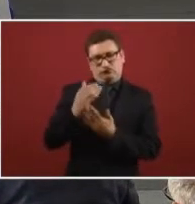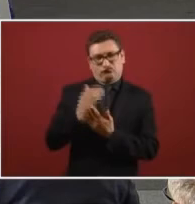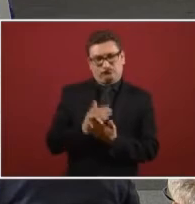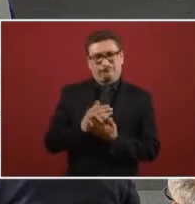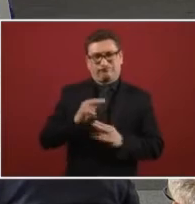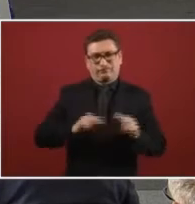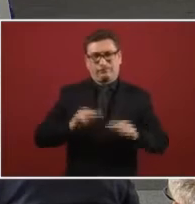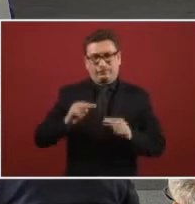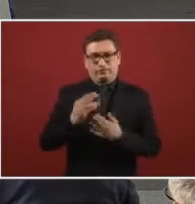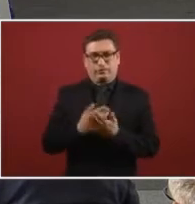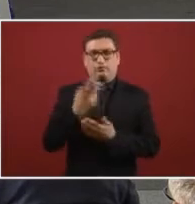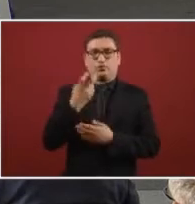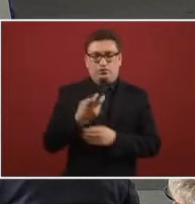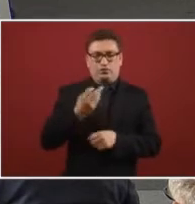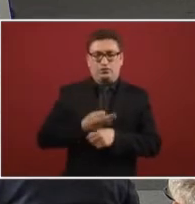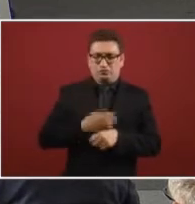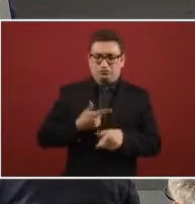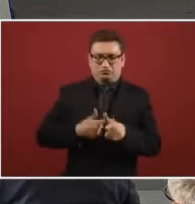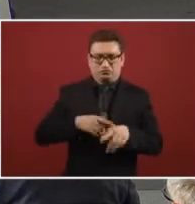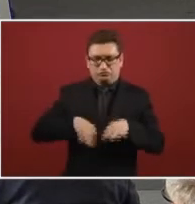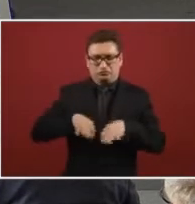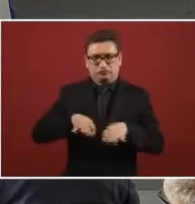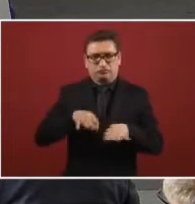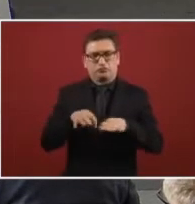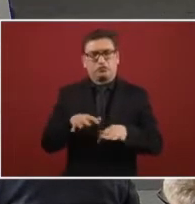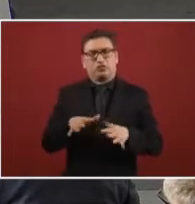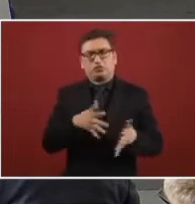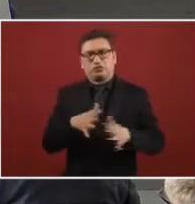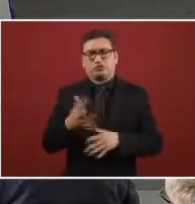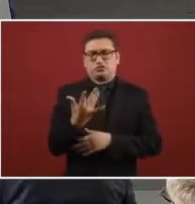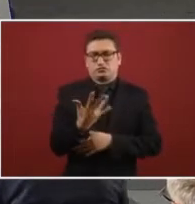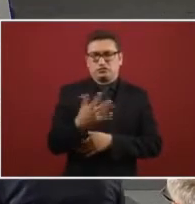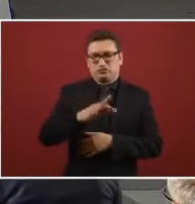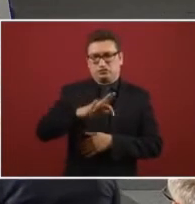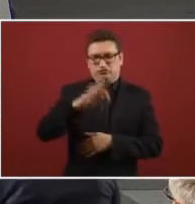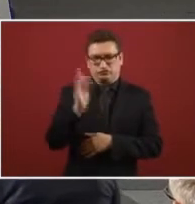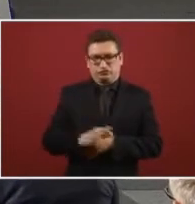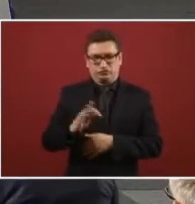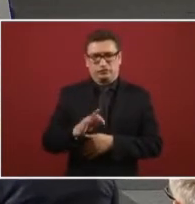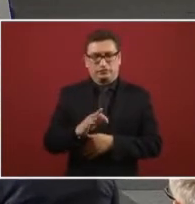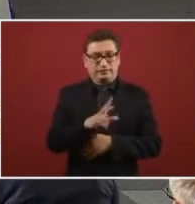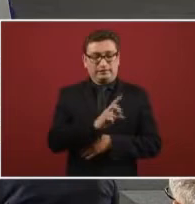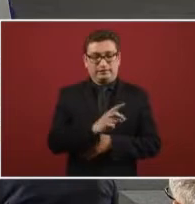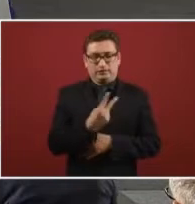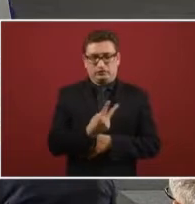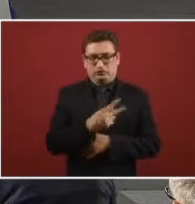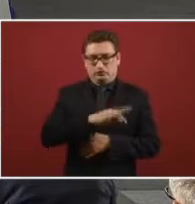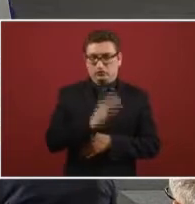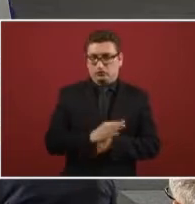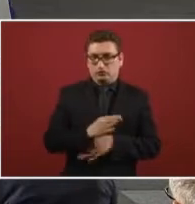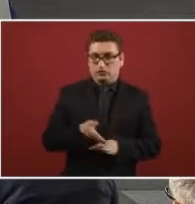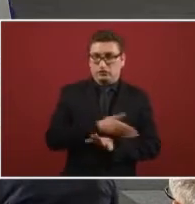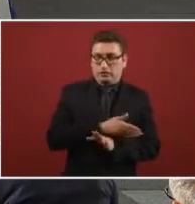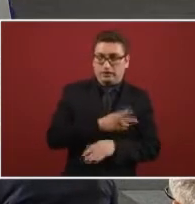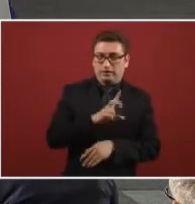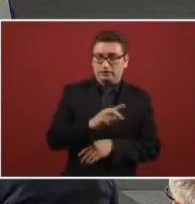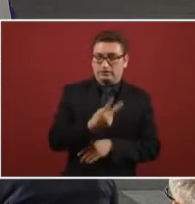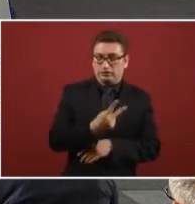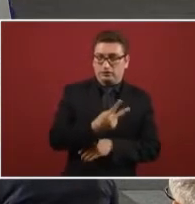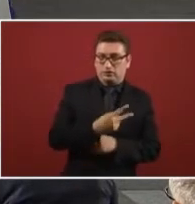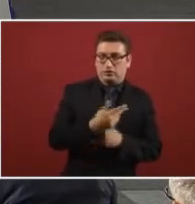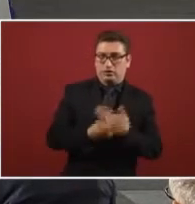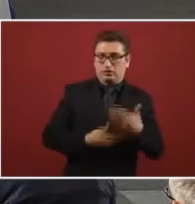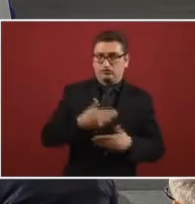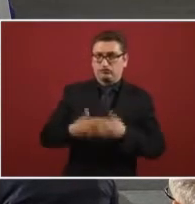serpentine which is what we're also working on that but it's around 50% or from the 32